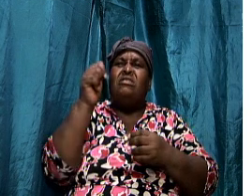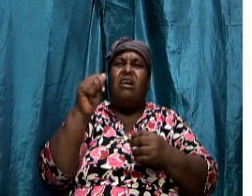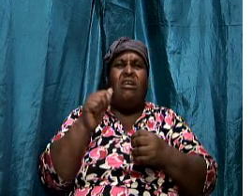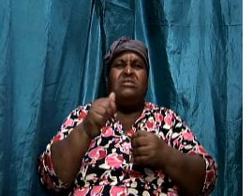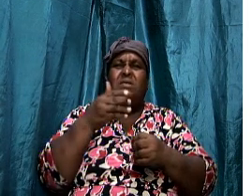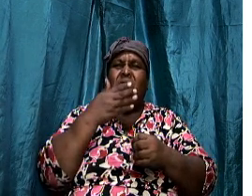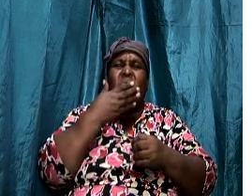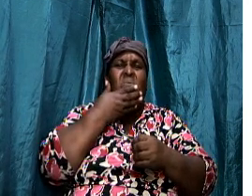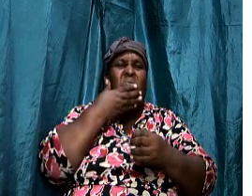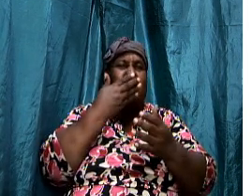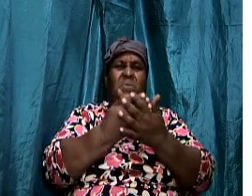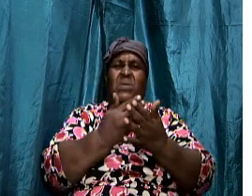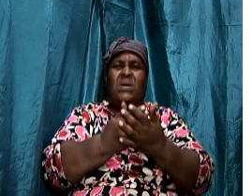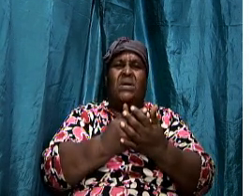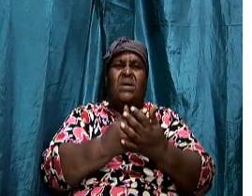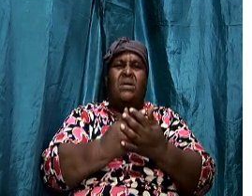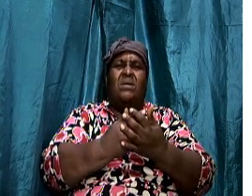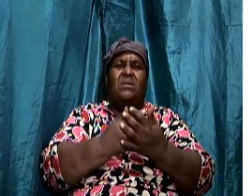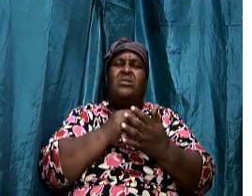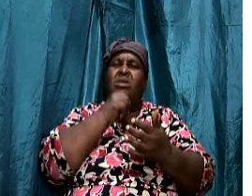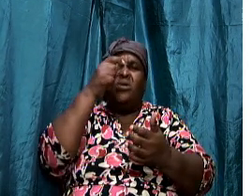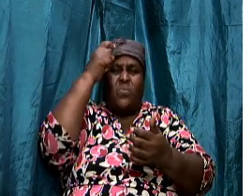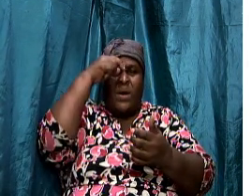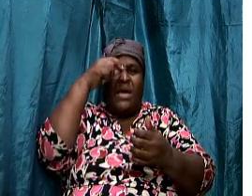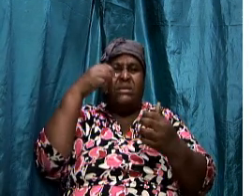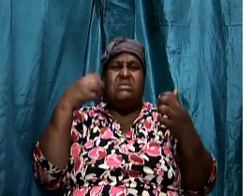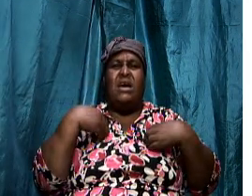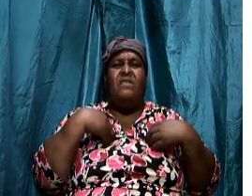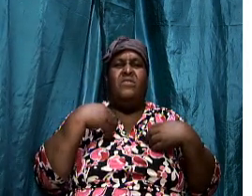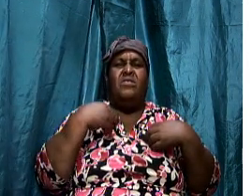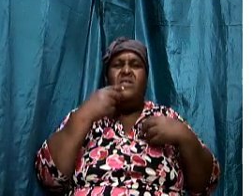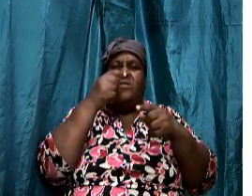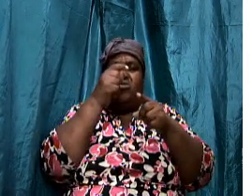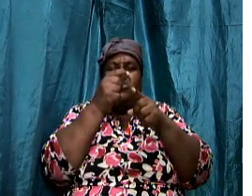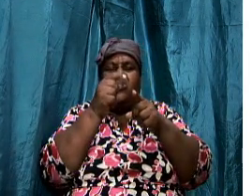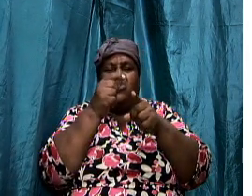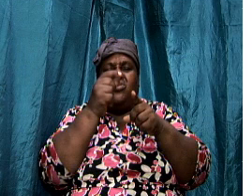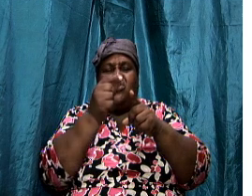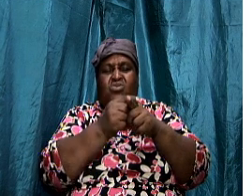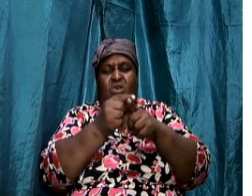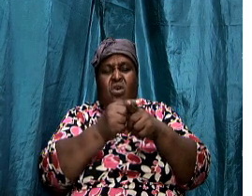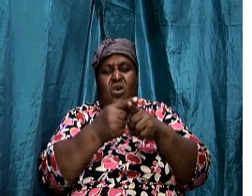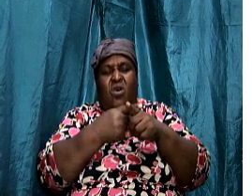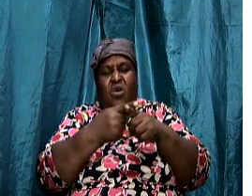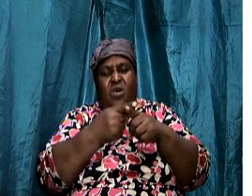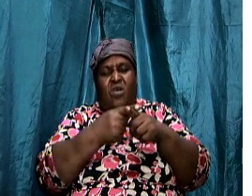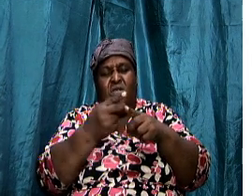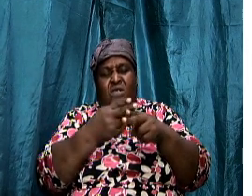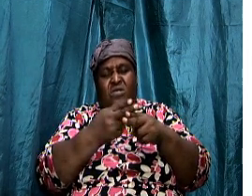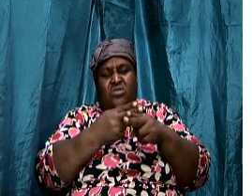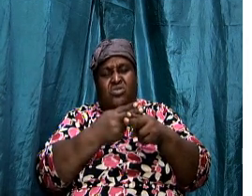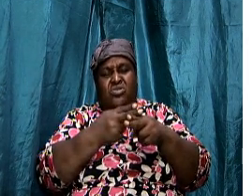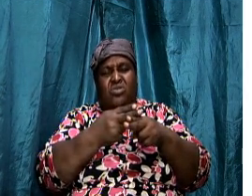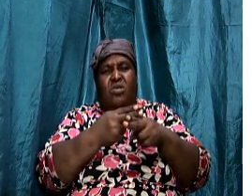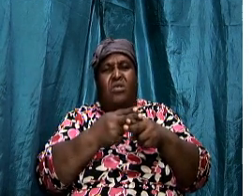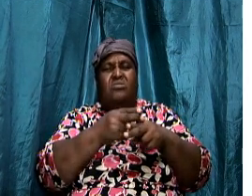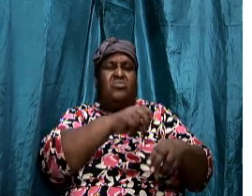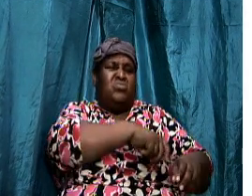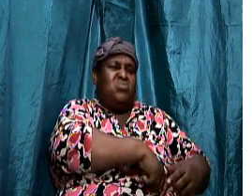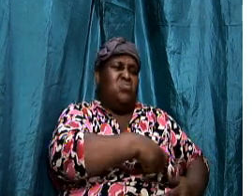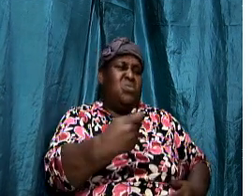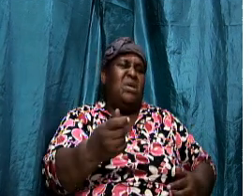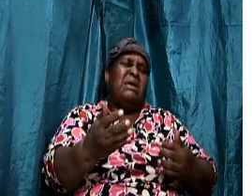to have such a short sword, even though it was easy to handle, it was easy to